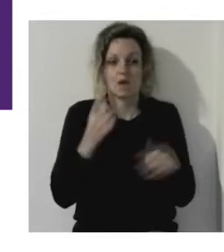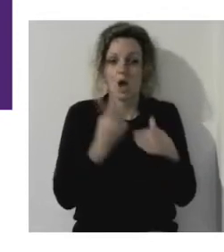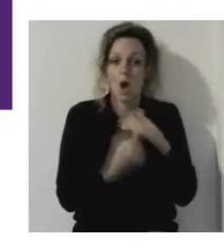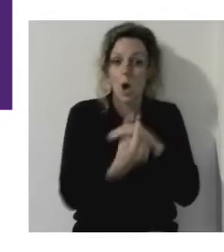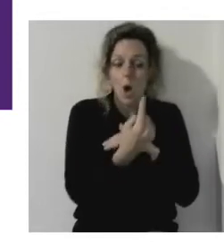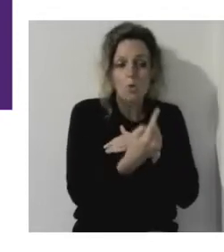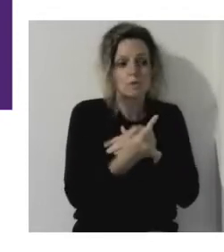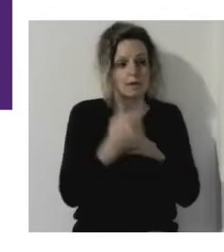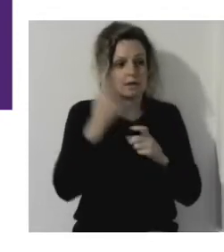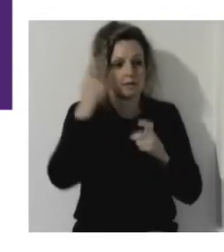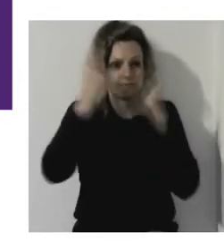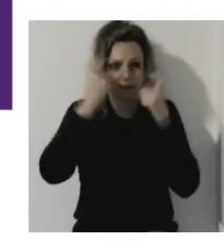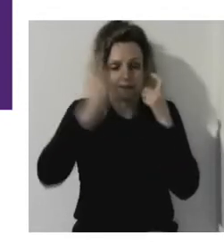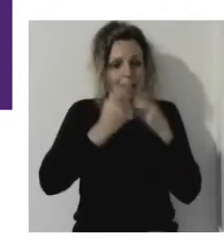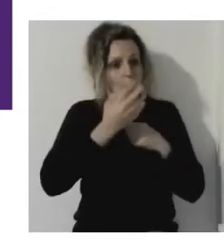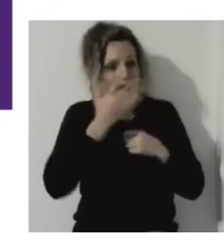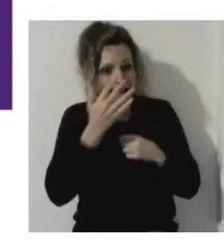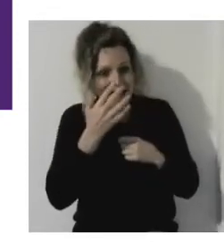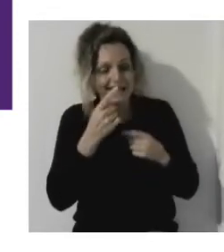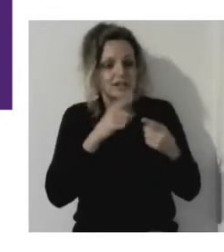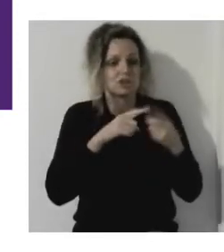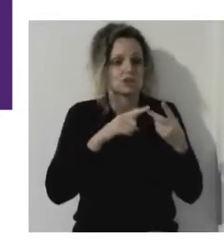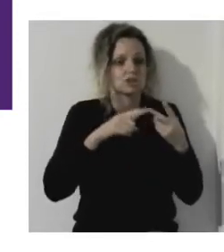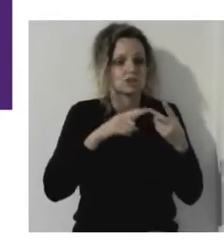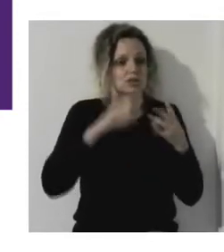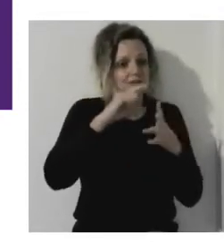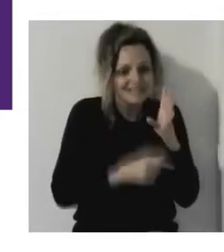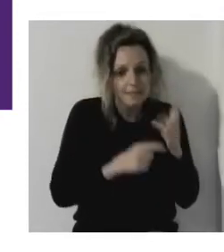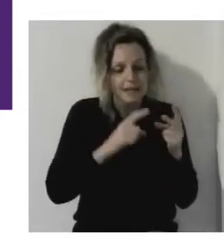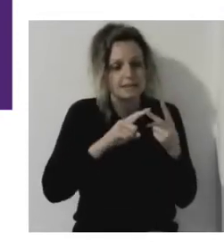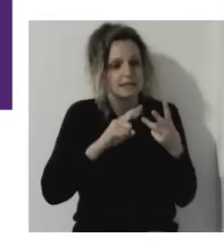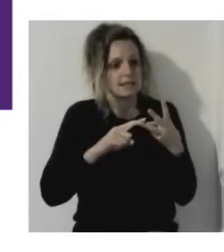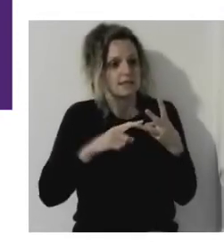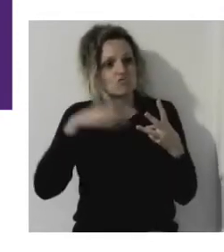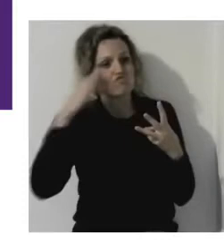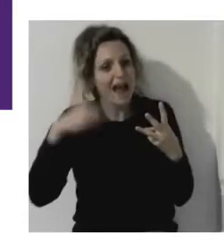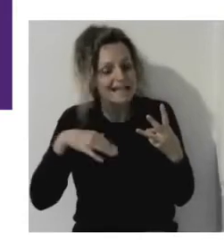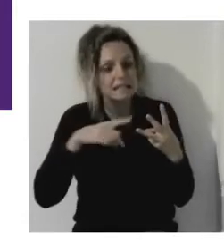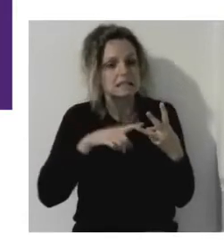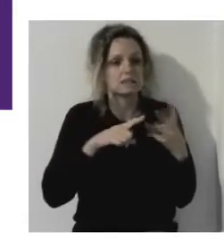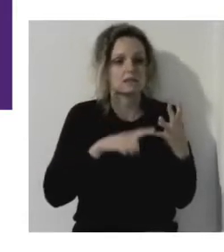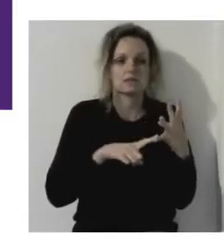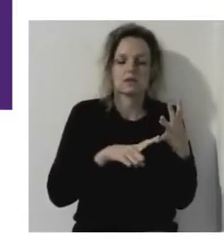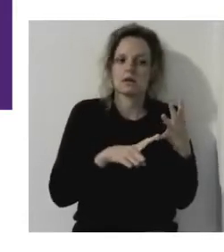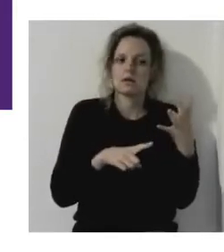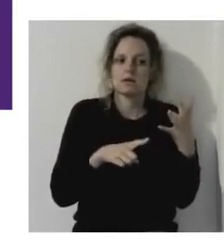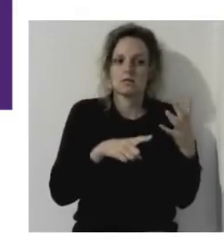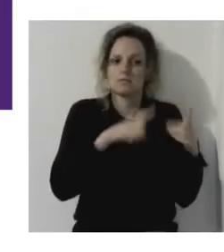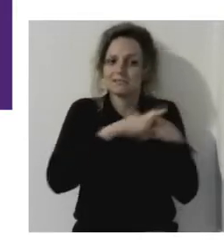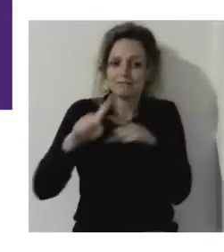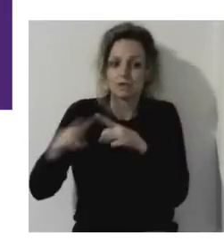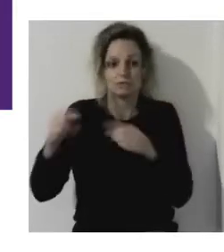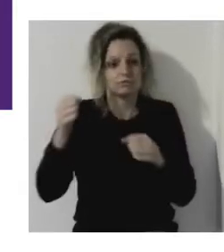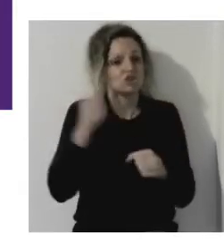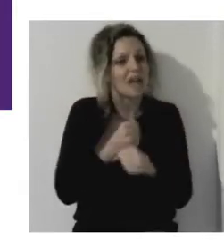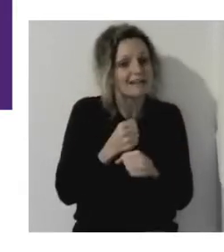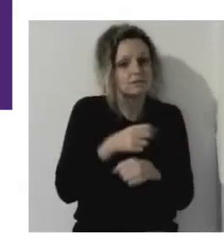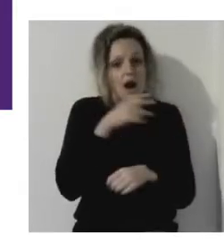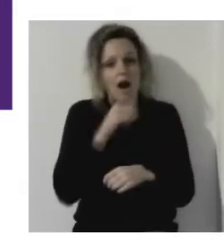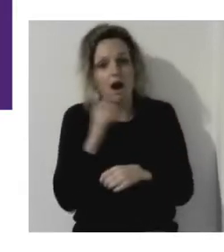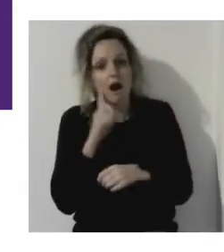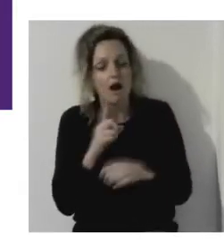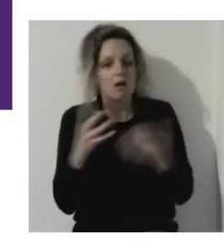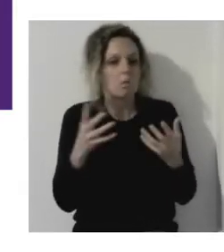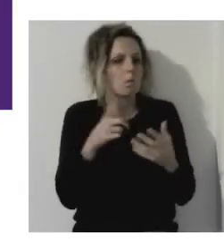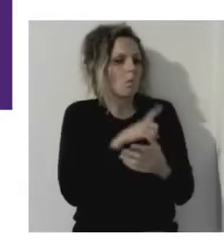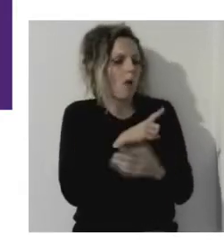race. And it's, it's open armed stance really allows that. Why, why don't, don't business people get